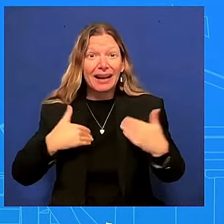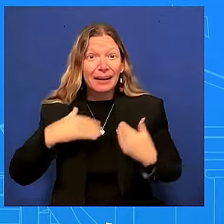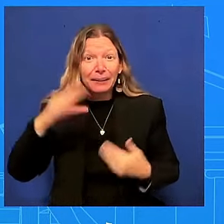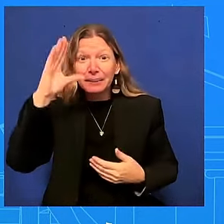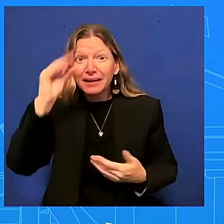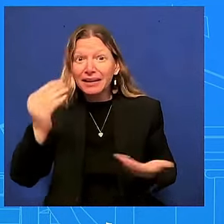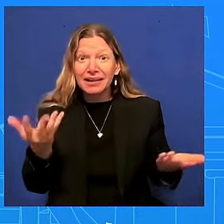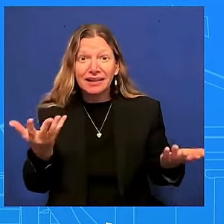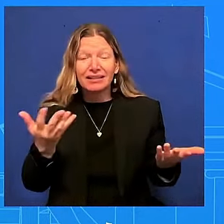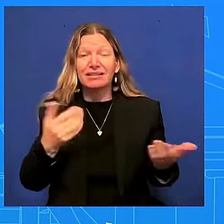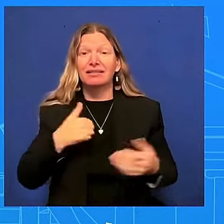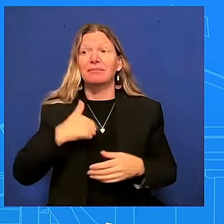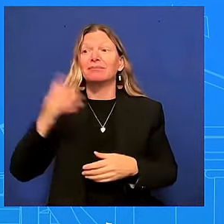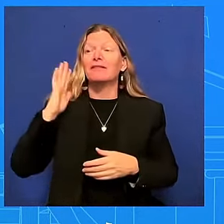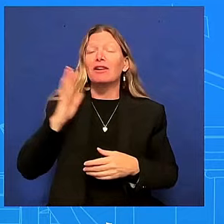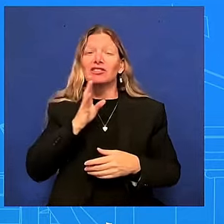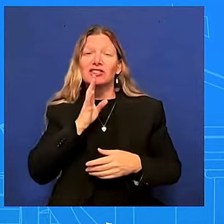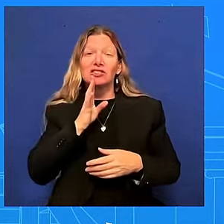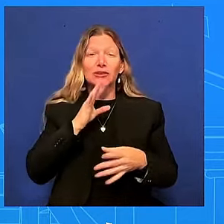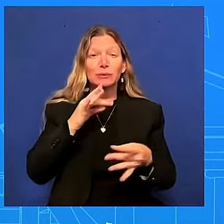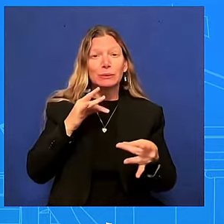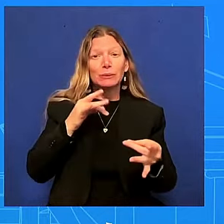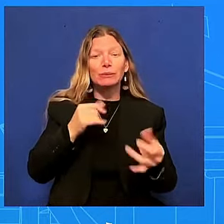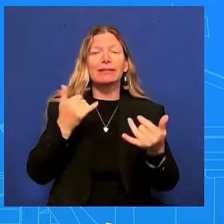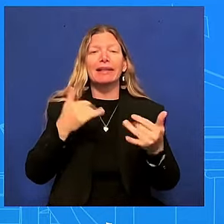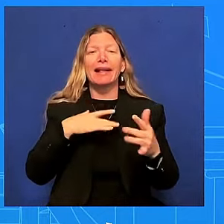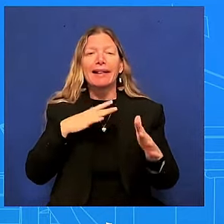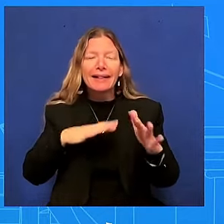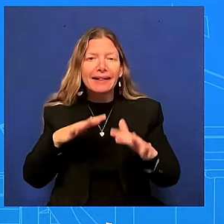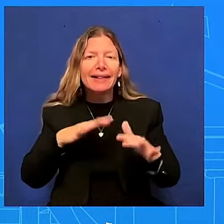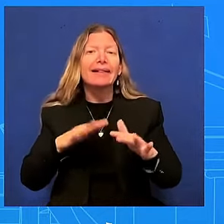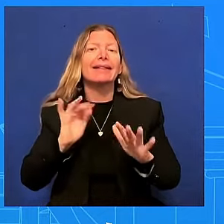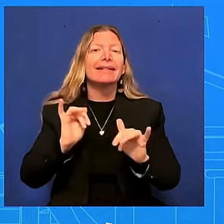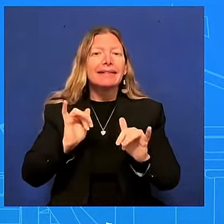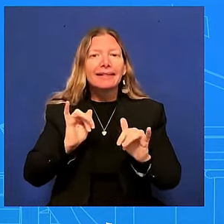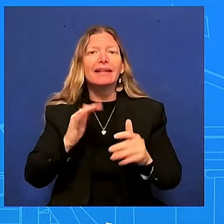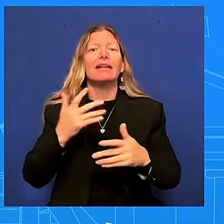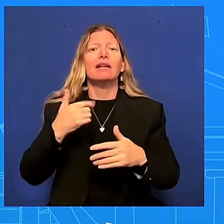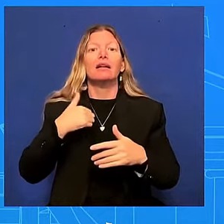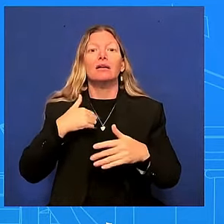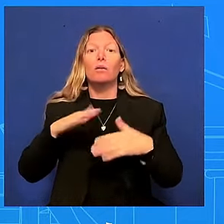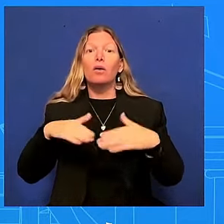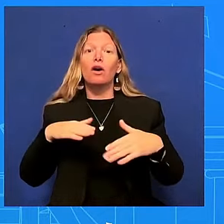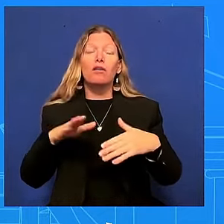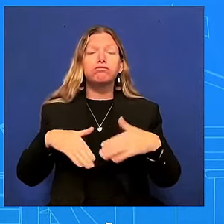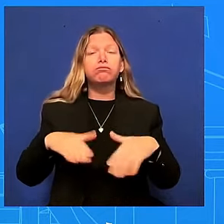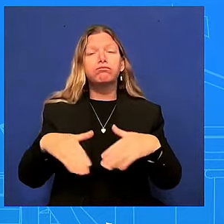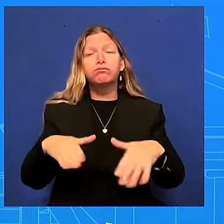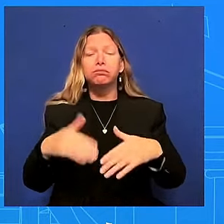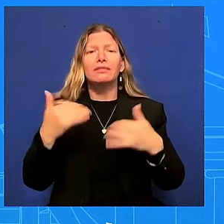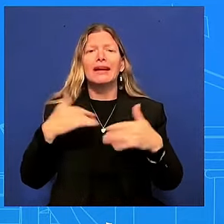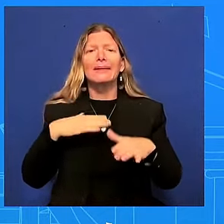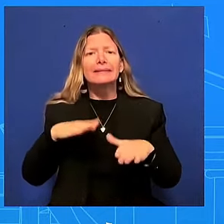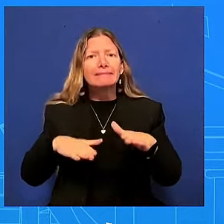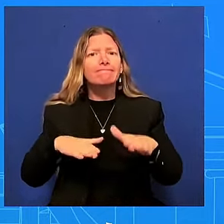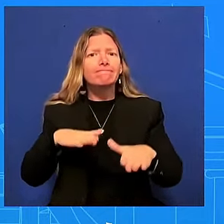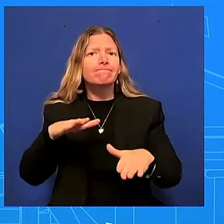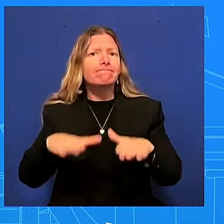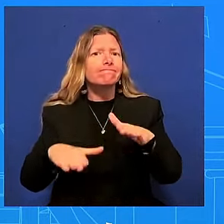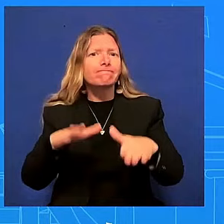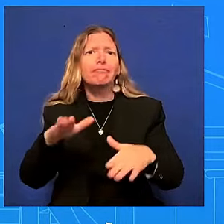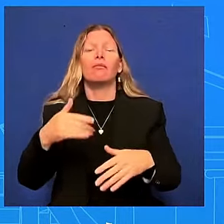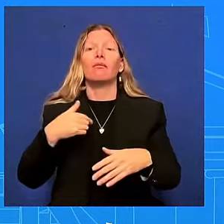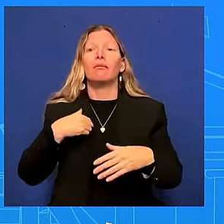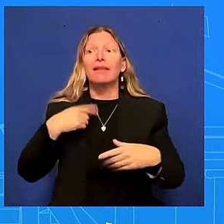be i used to i don't debate as well as i used to i mean the president is admitting and saying and this is not the first time right he's talked about his